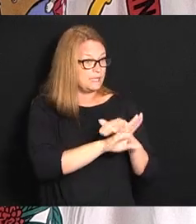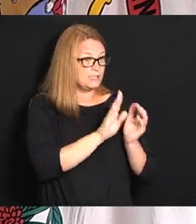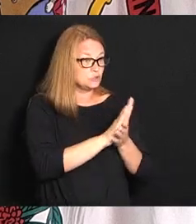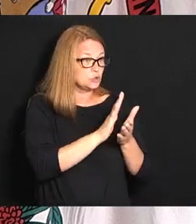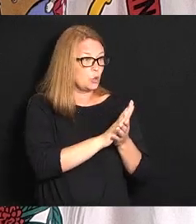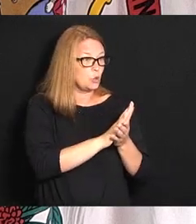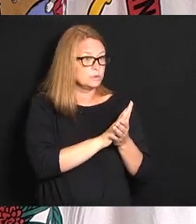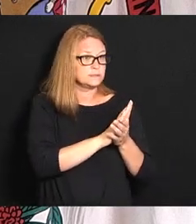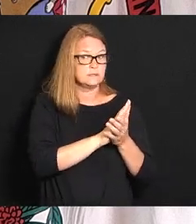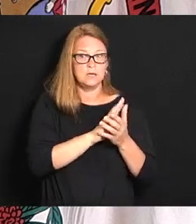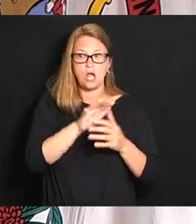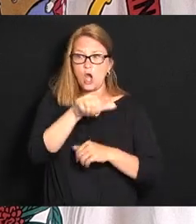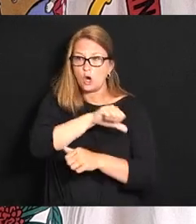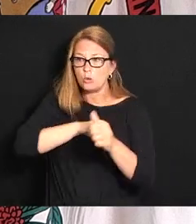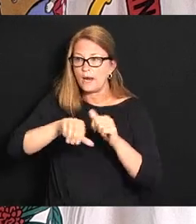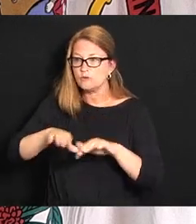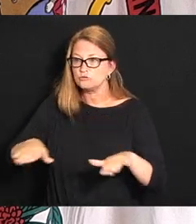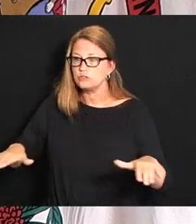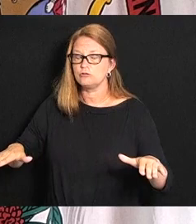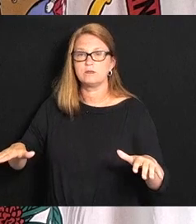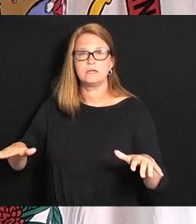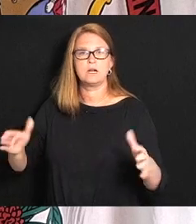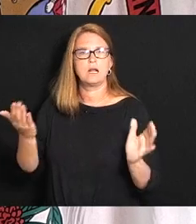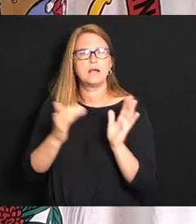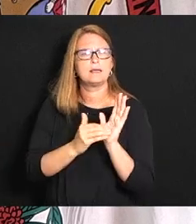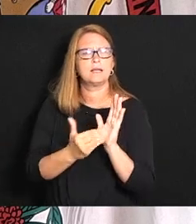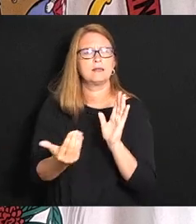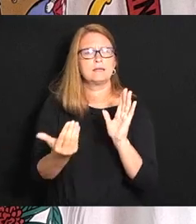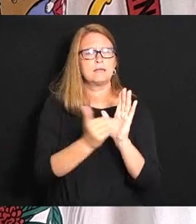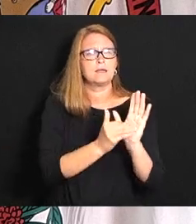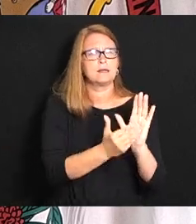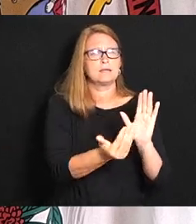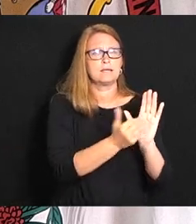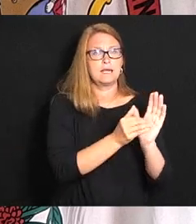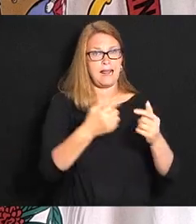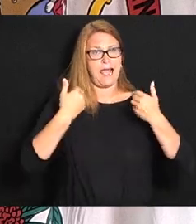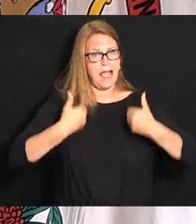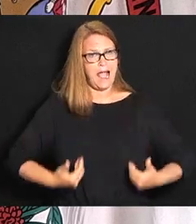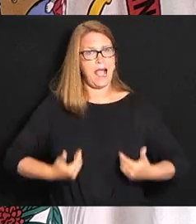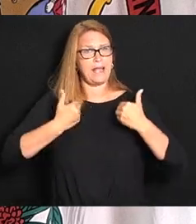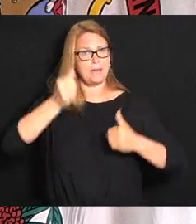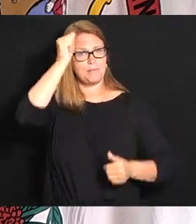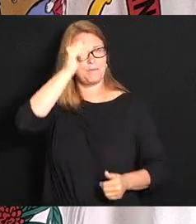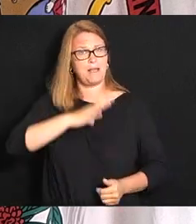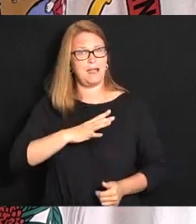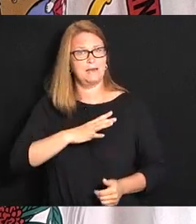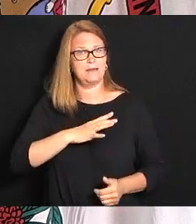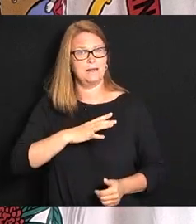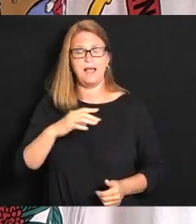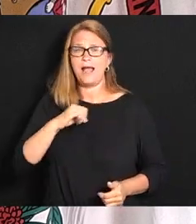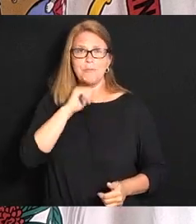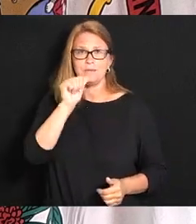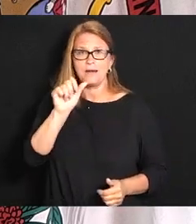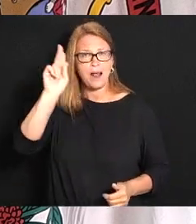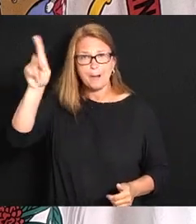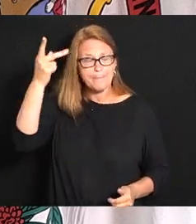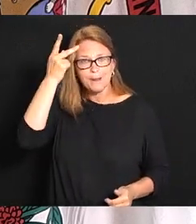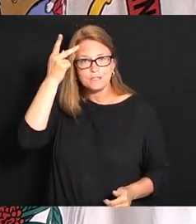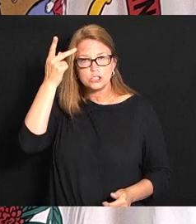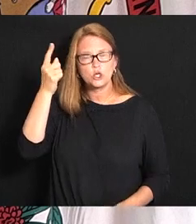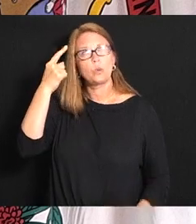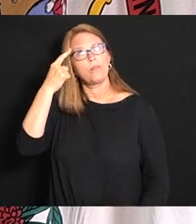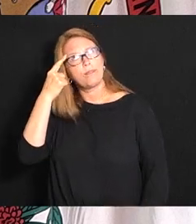with the kids over and over and over I am that guy I'm not a politician that just thinks he knows I know